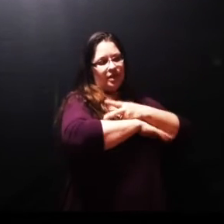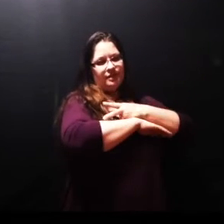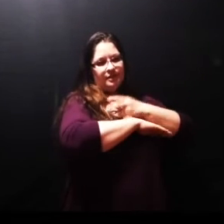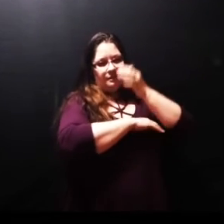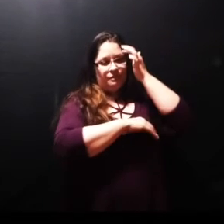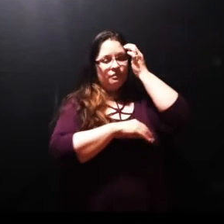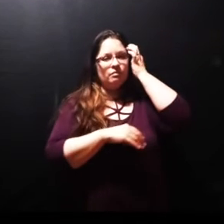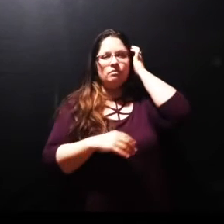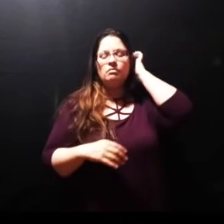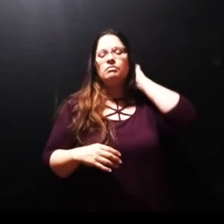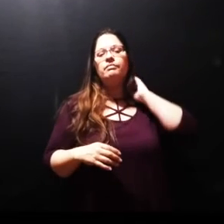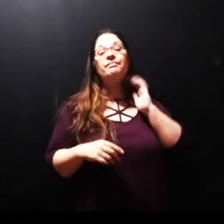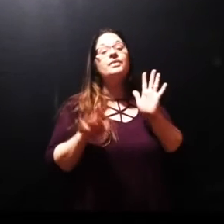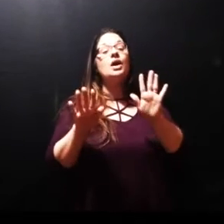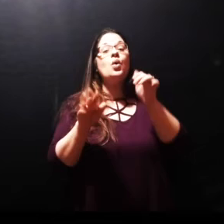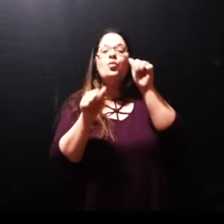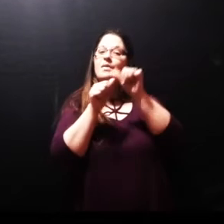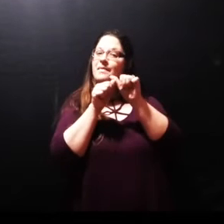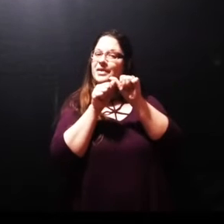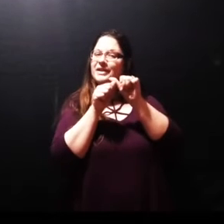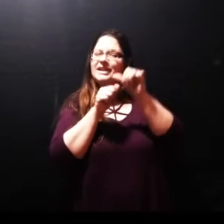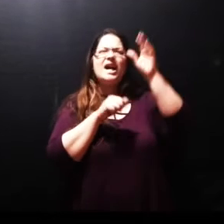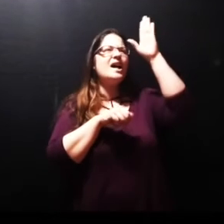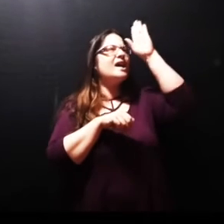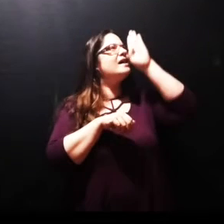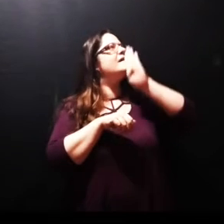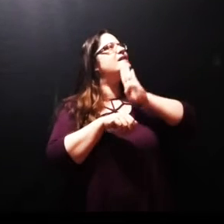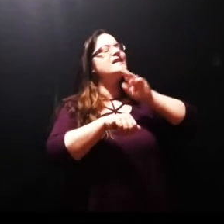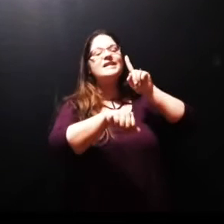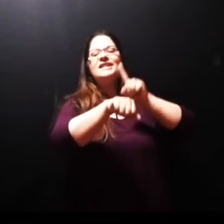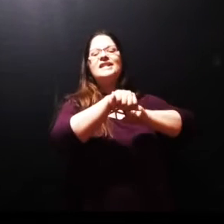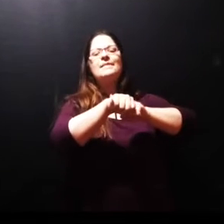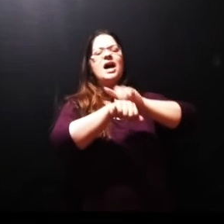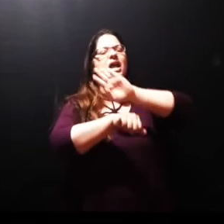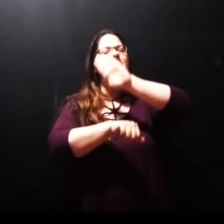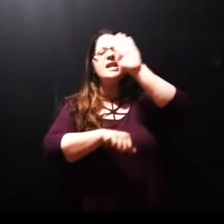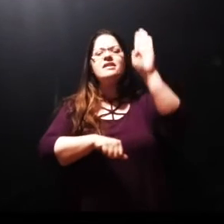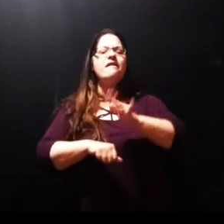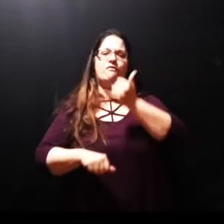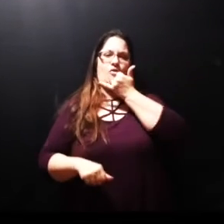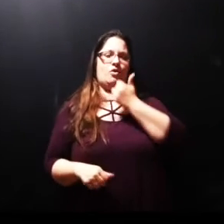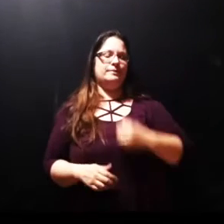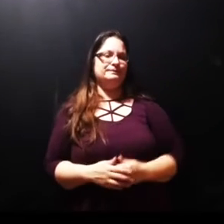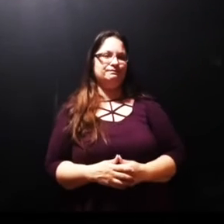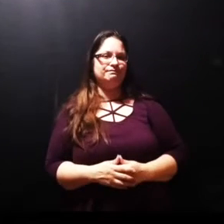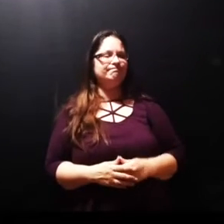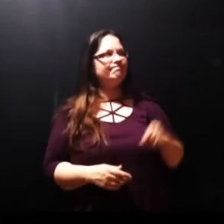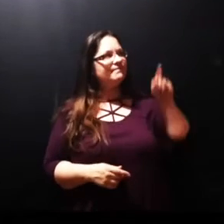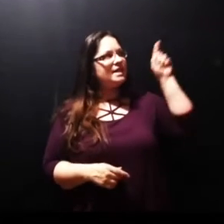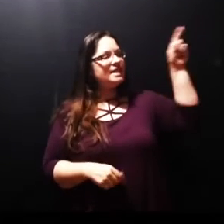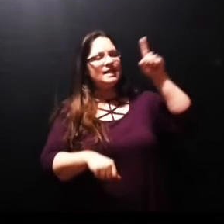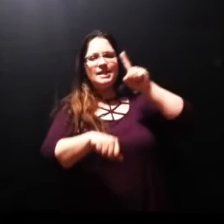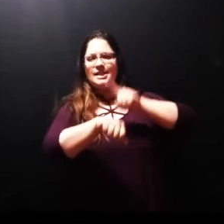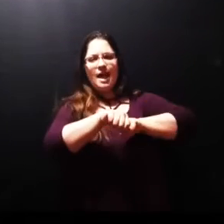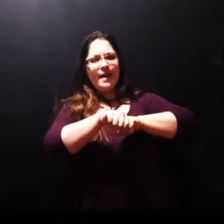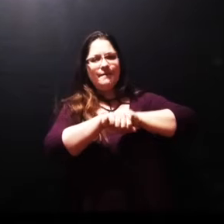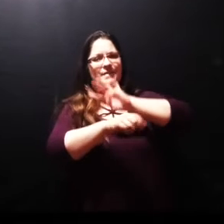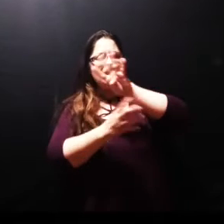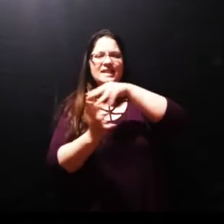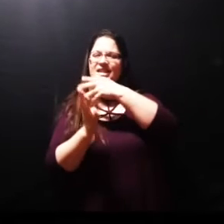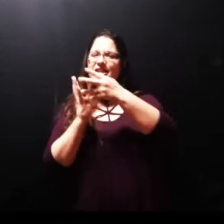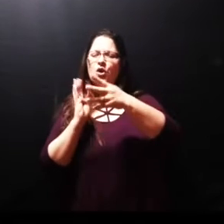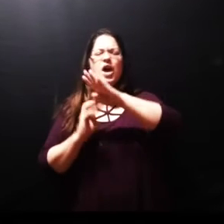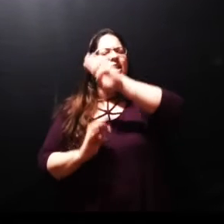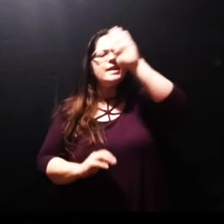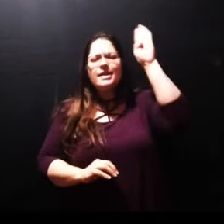remember this God's timing is never wrong God's timing is